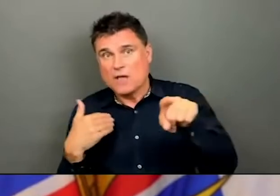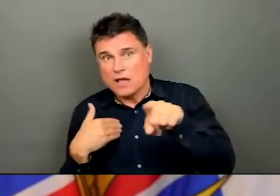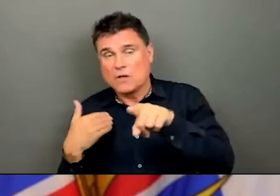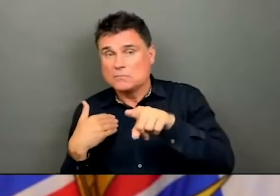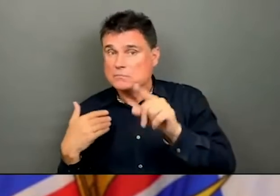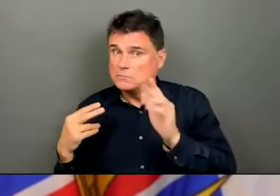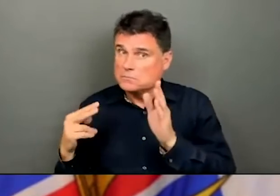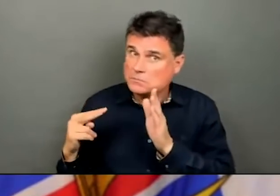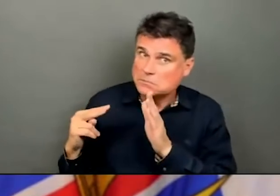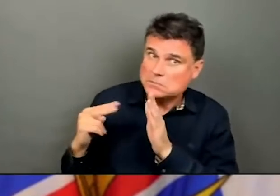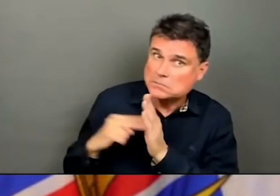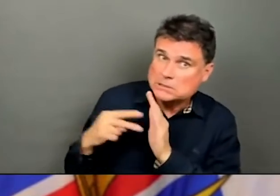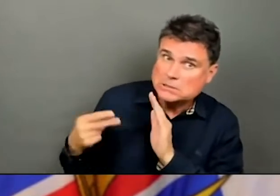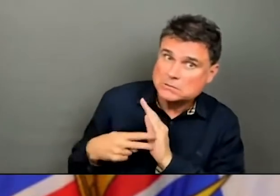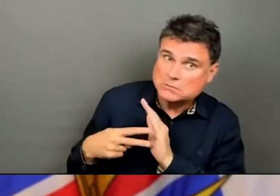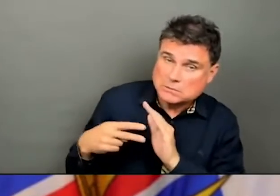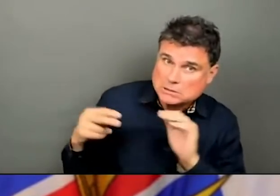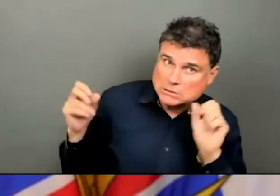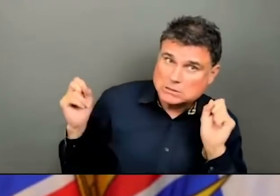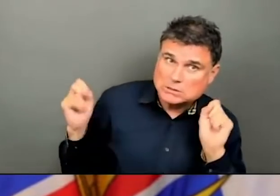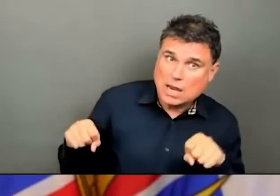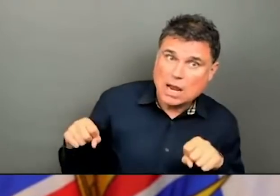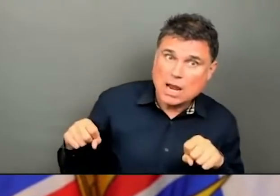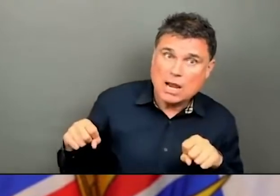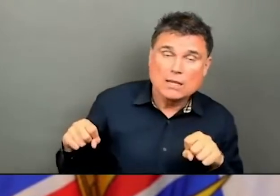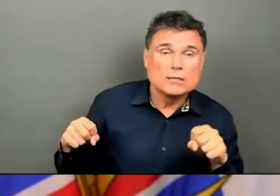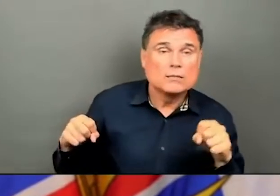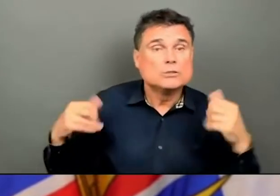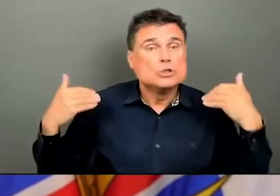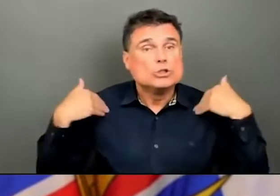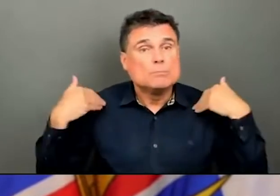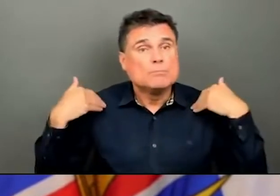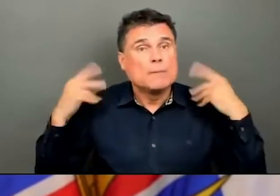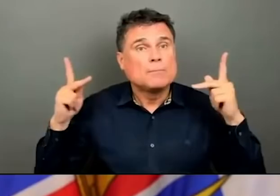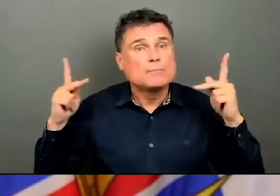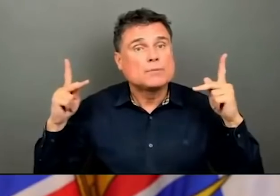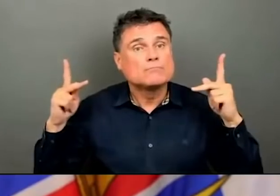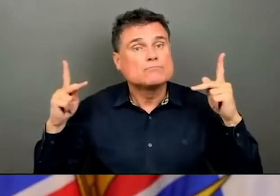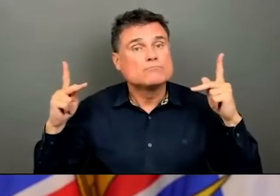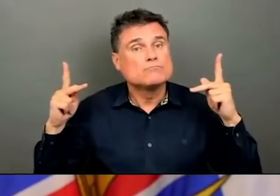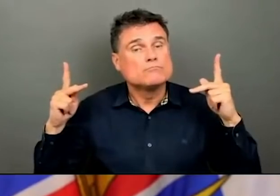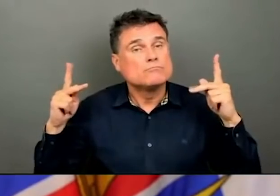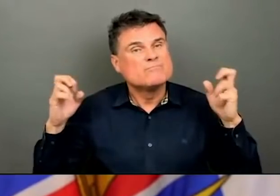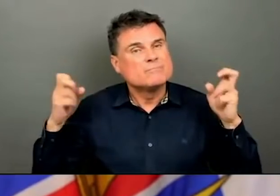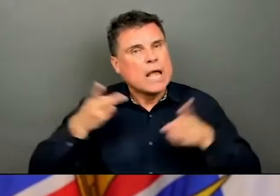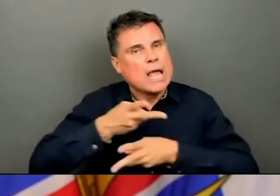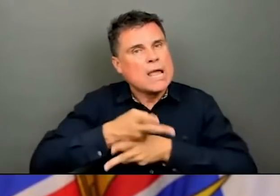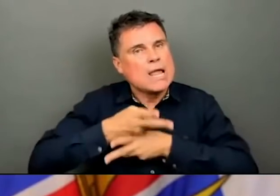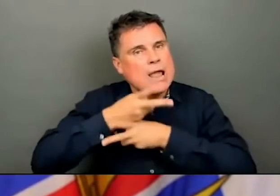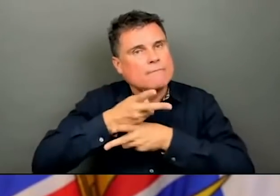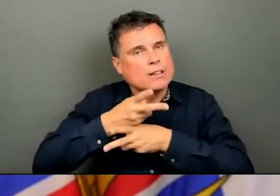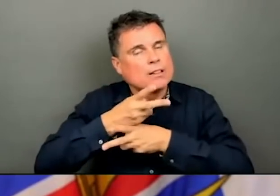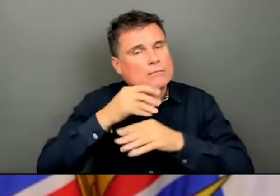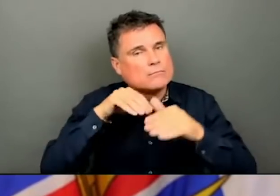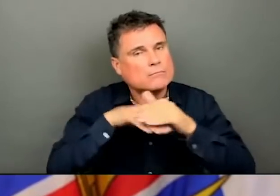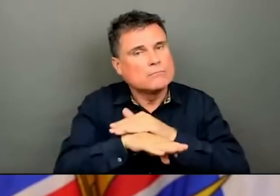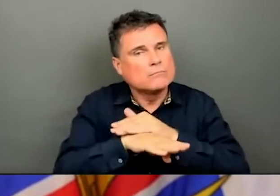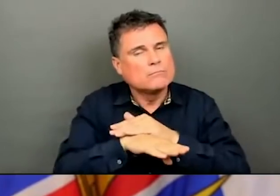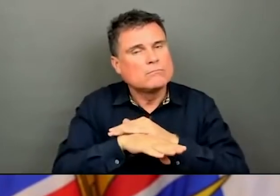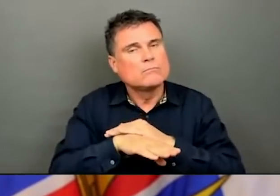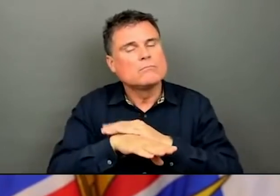is there anything that gym users should be wary or cautious of, or was there anything that those gyms that were closed down,